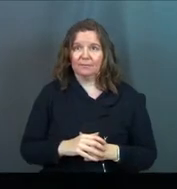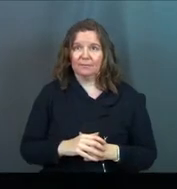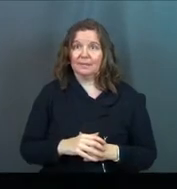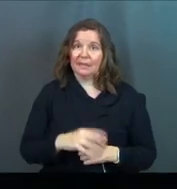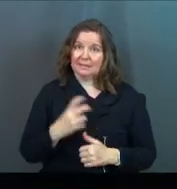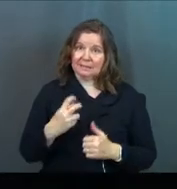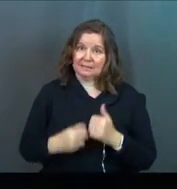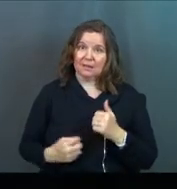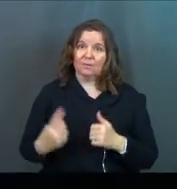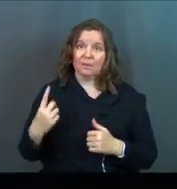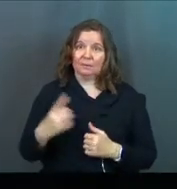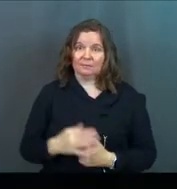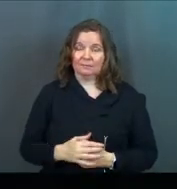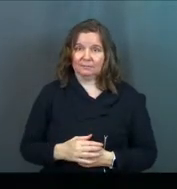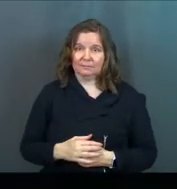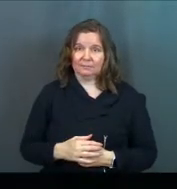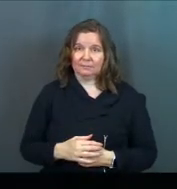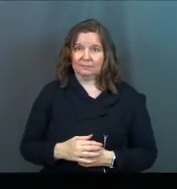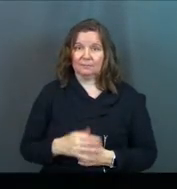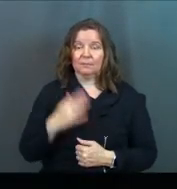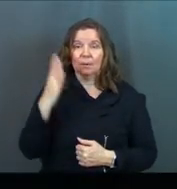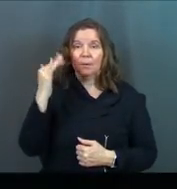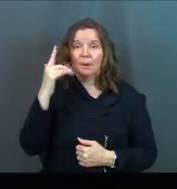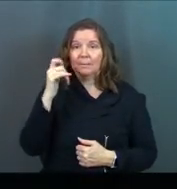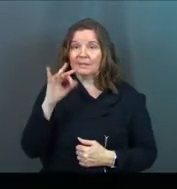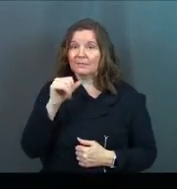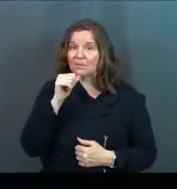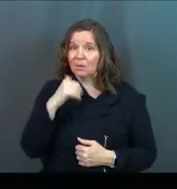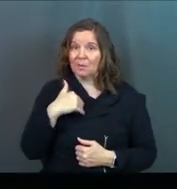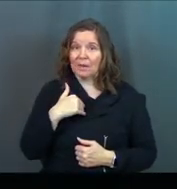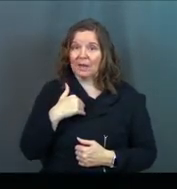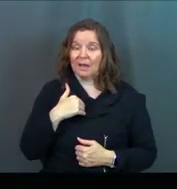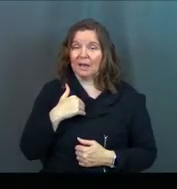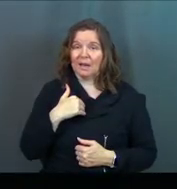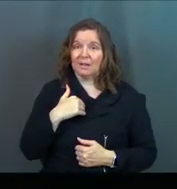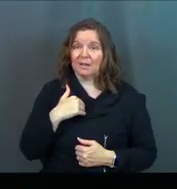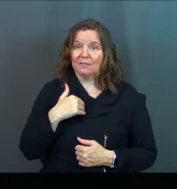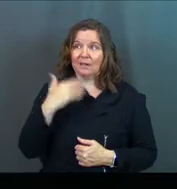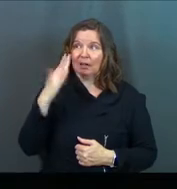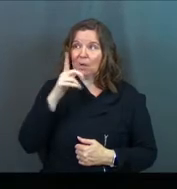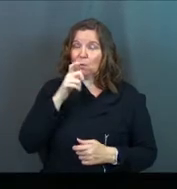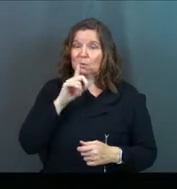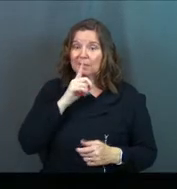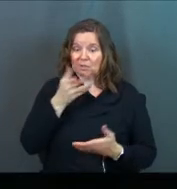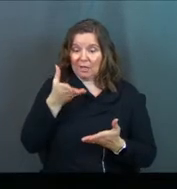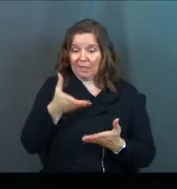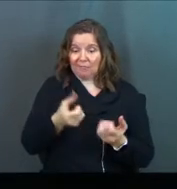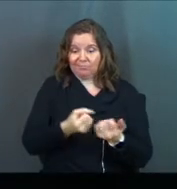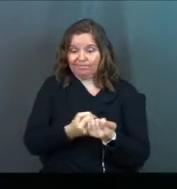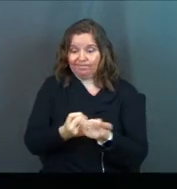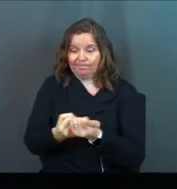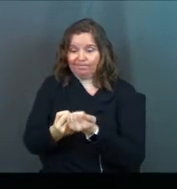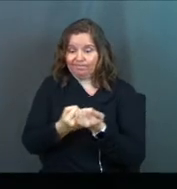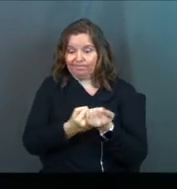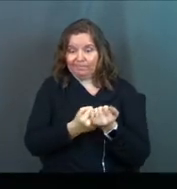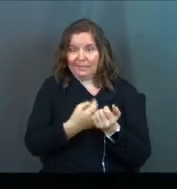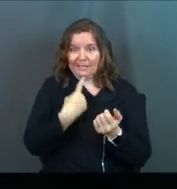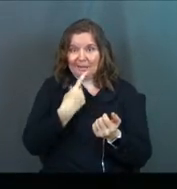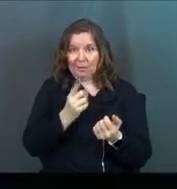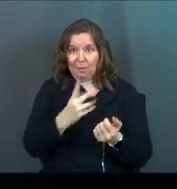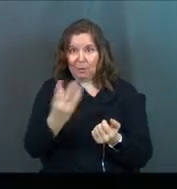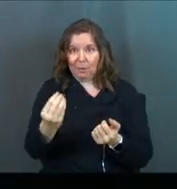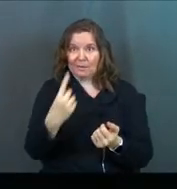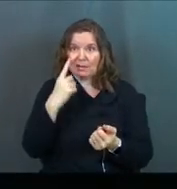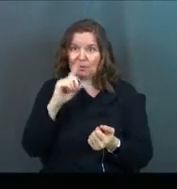That's a tough one. Because if you don't have a supernatural God who's actually there, actually directing you,